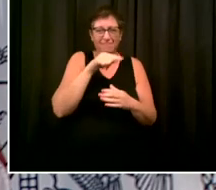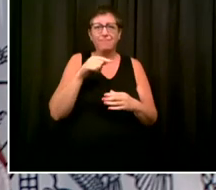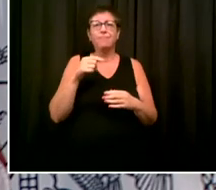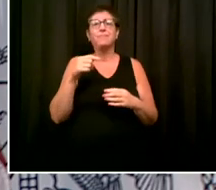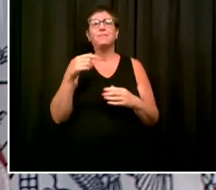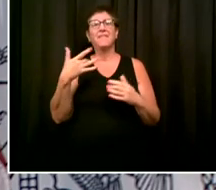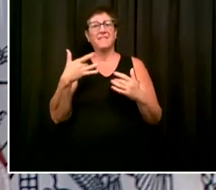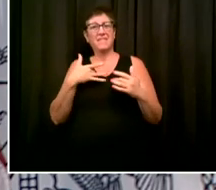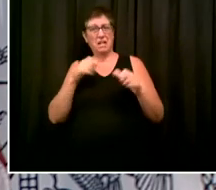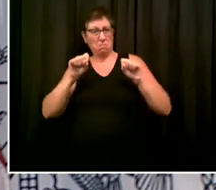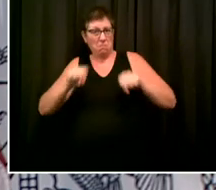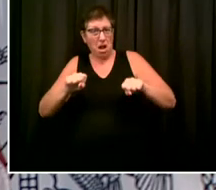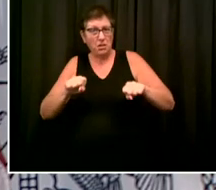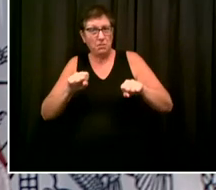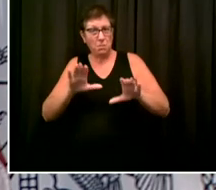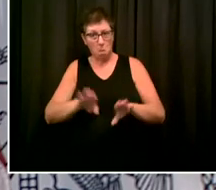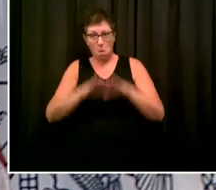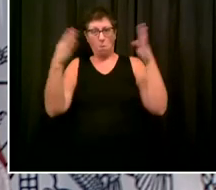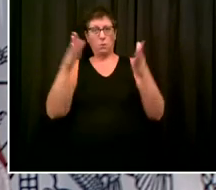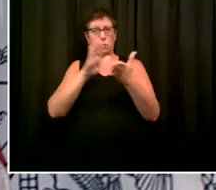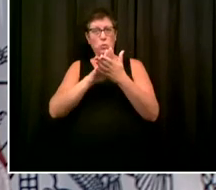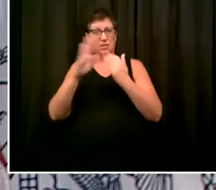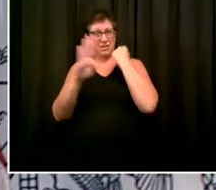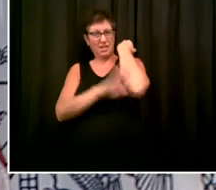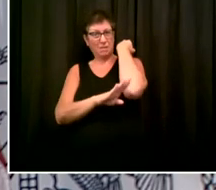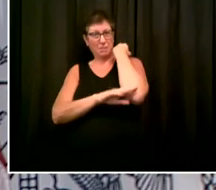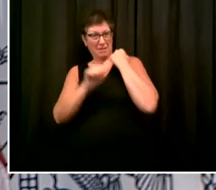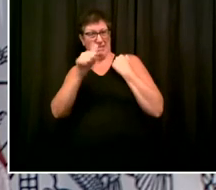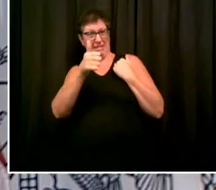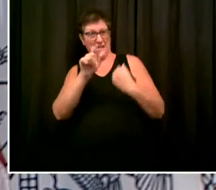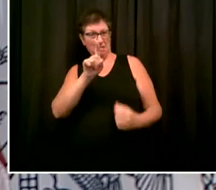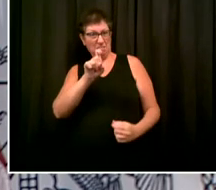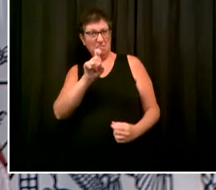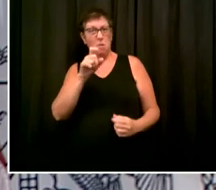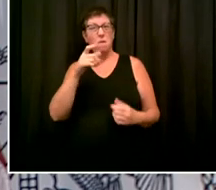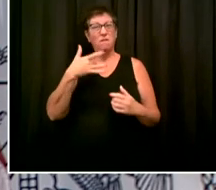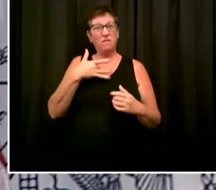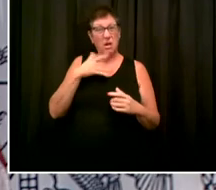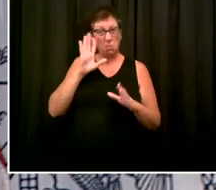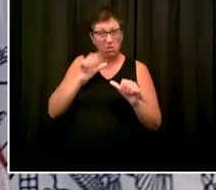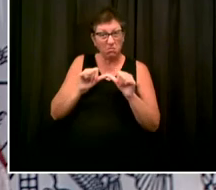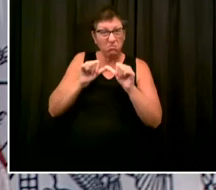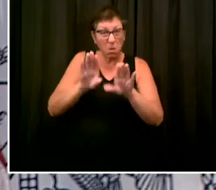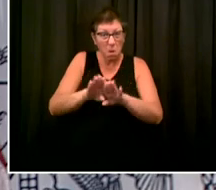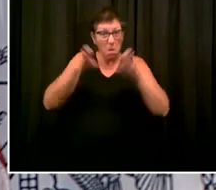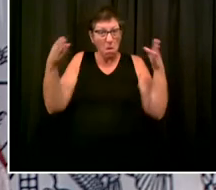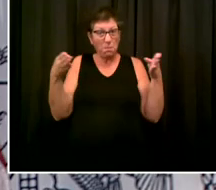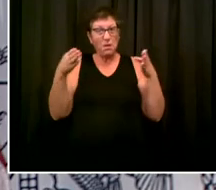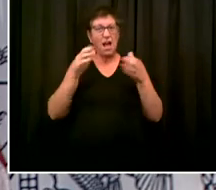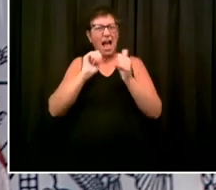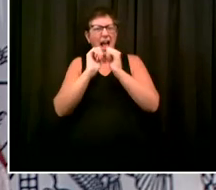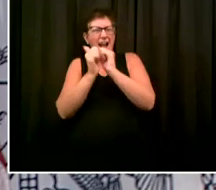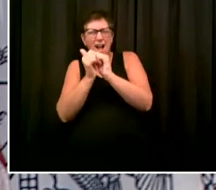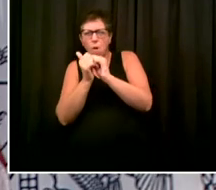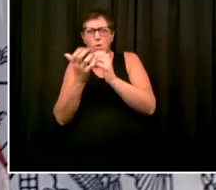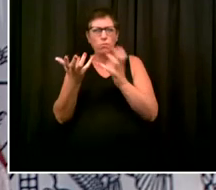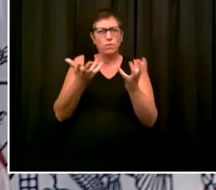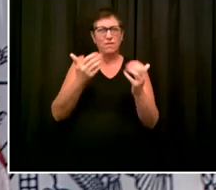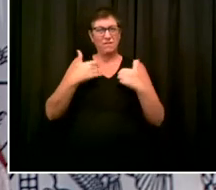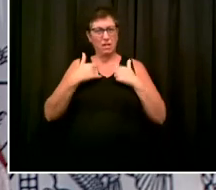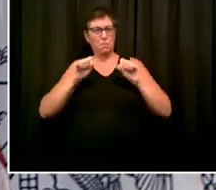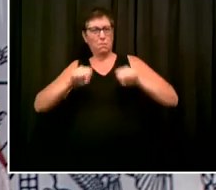it last very long with that many kids involved, that many teachers? There's got to be some cases that'll arrive. Do you expect shutdowns, you know?